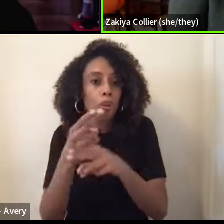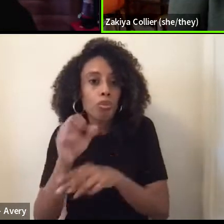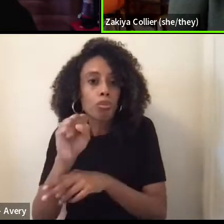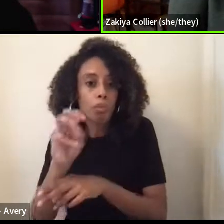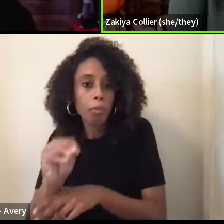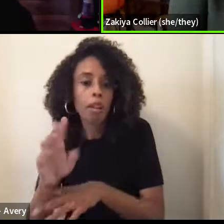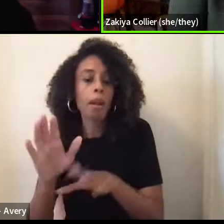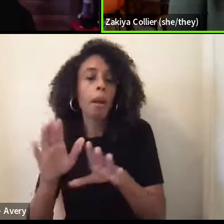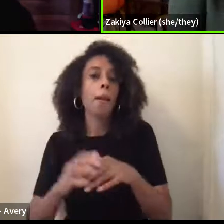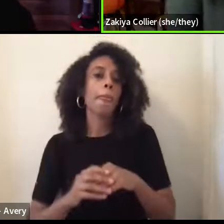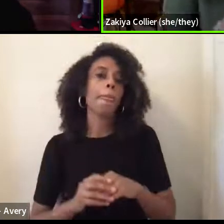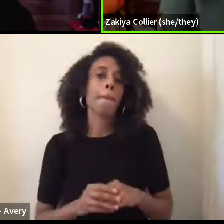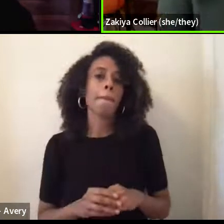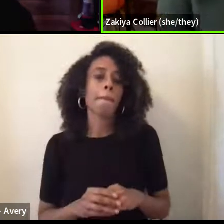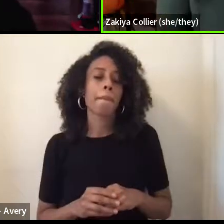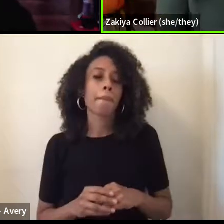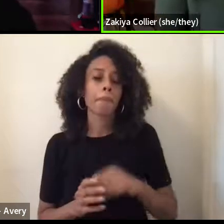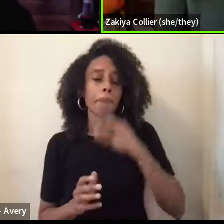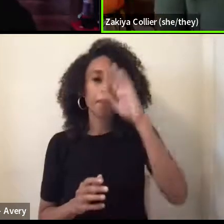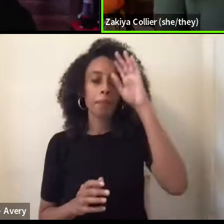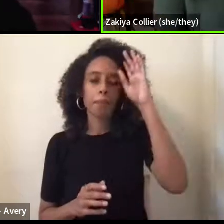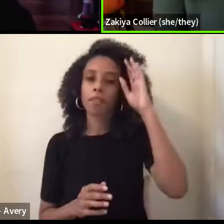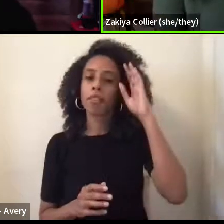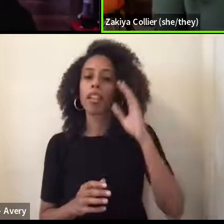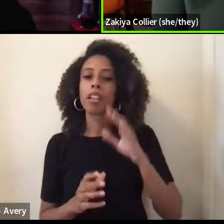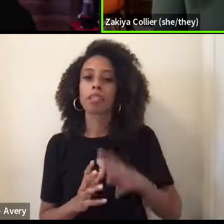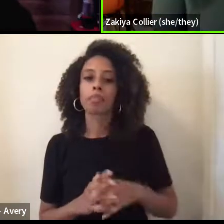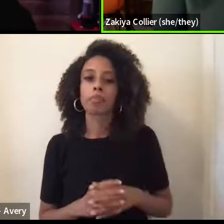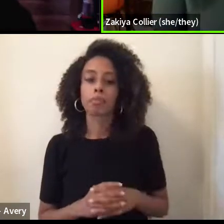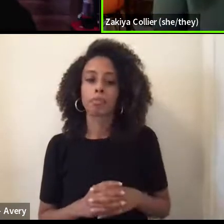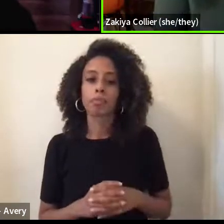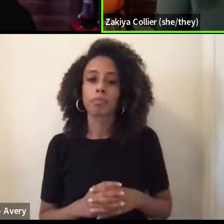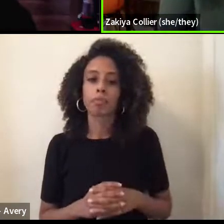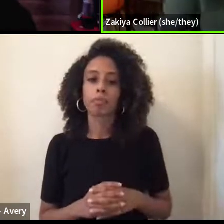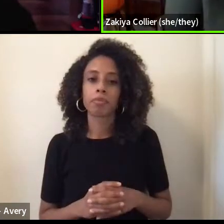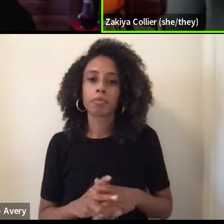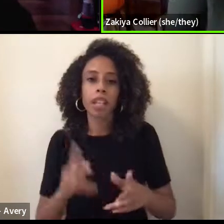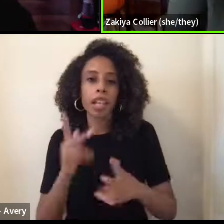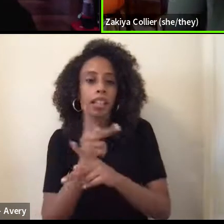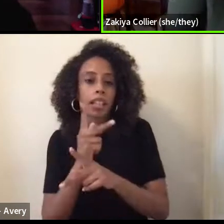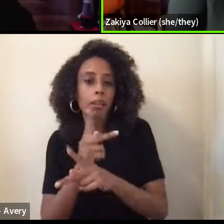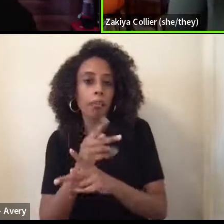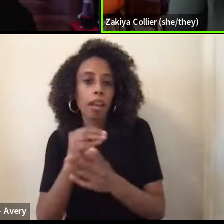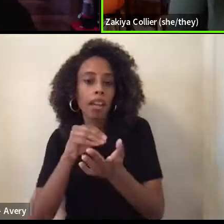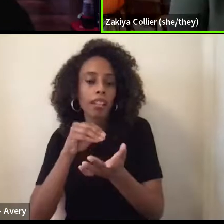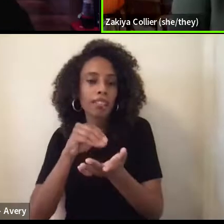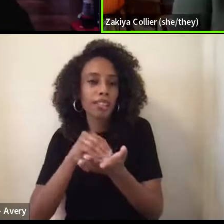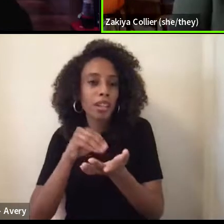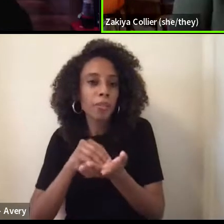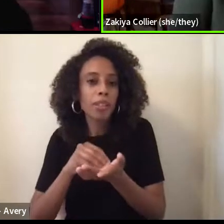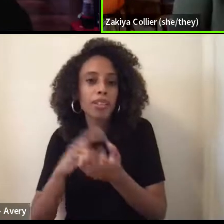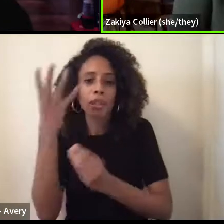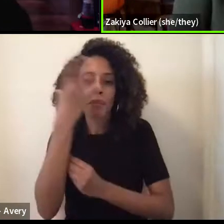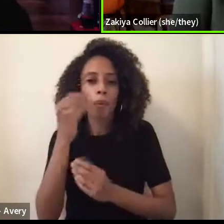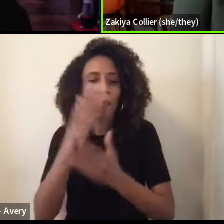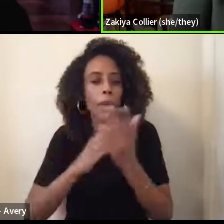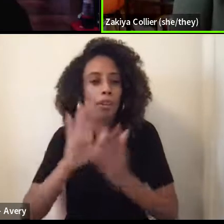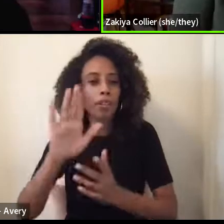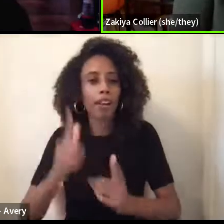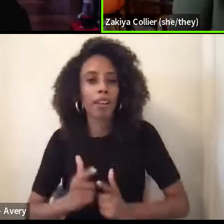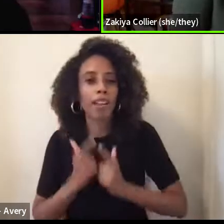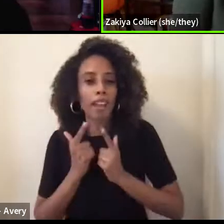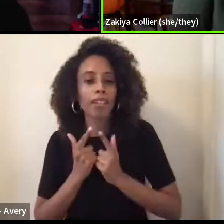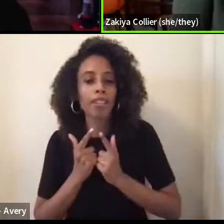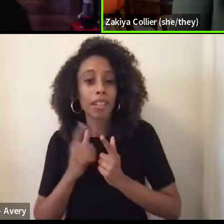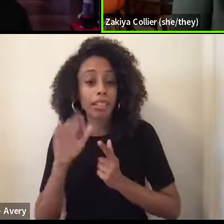keeping, you know, like keeping documentation of like the beautiful parts of your life. And, um, cause